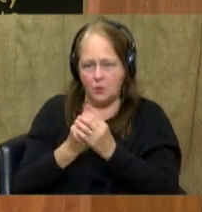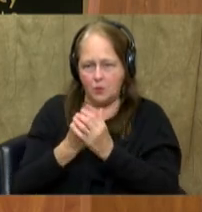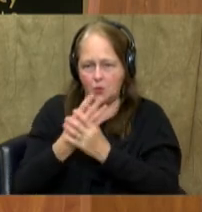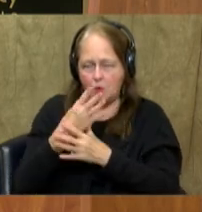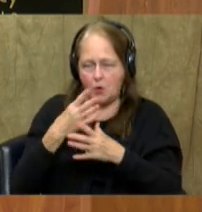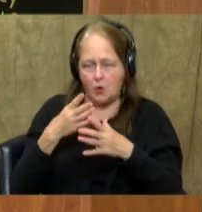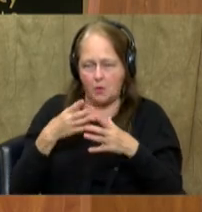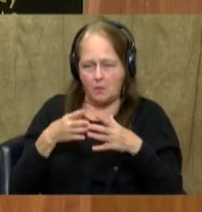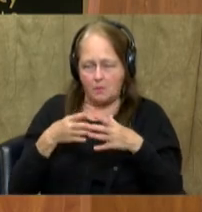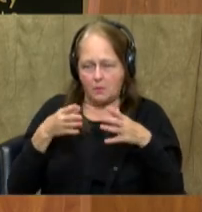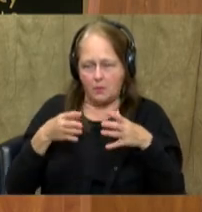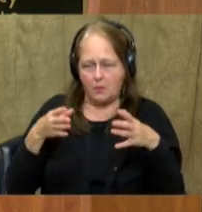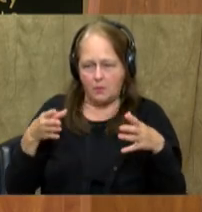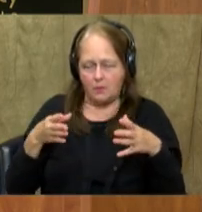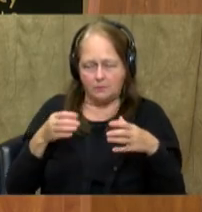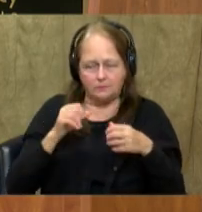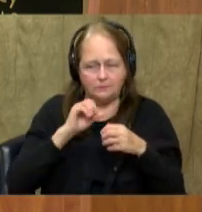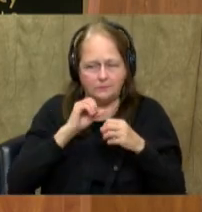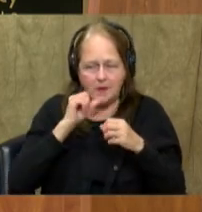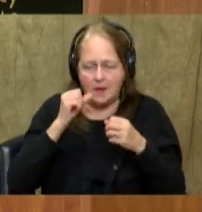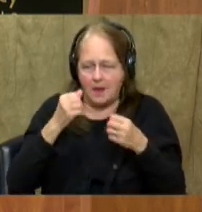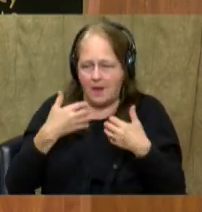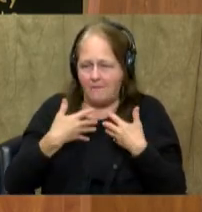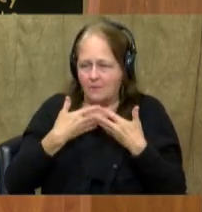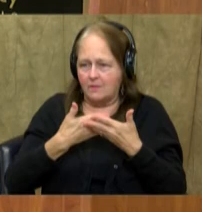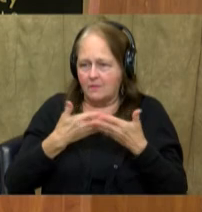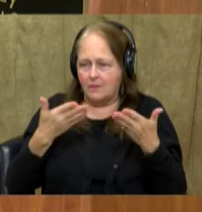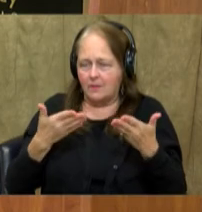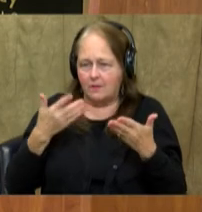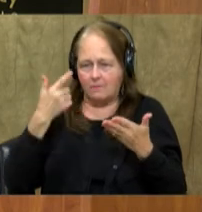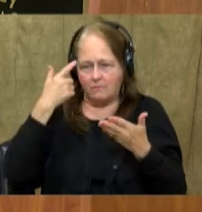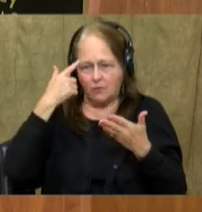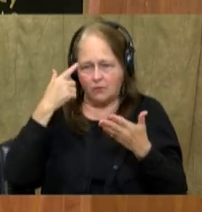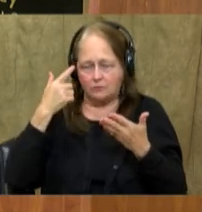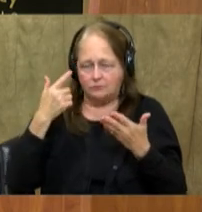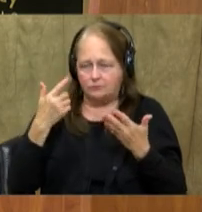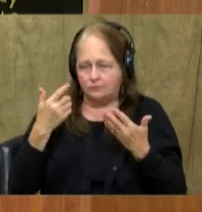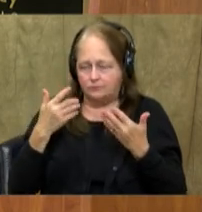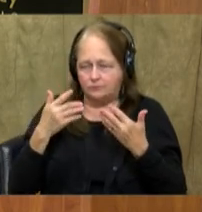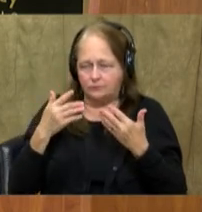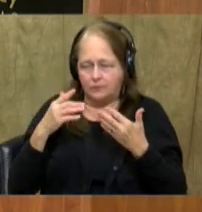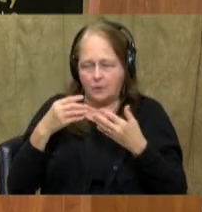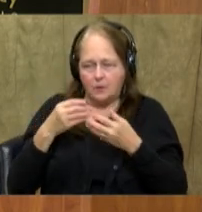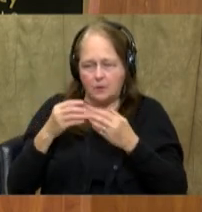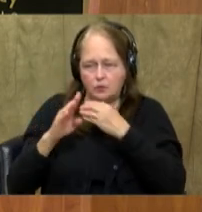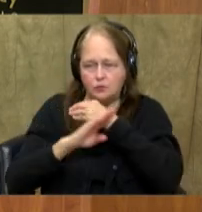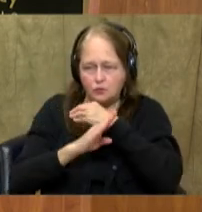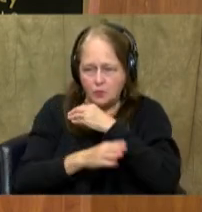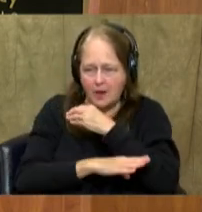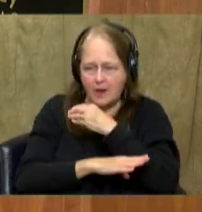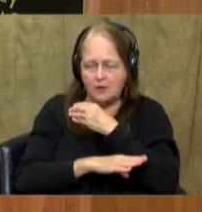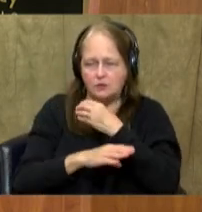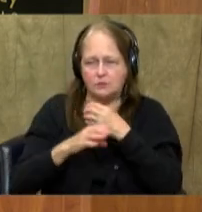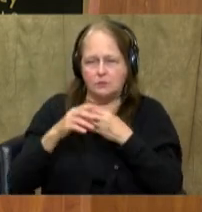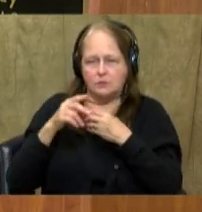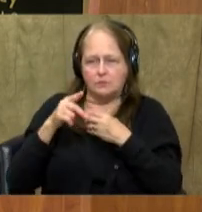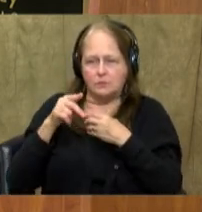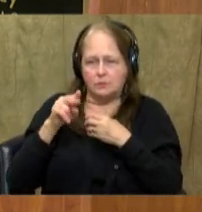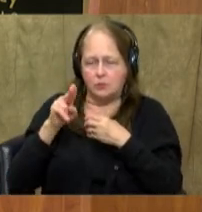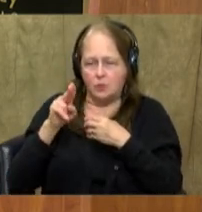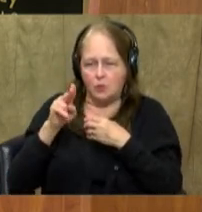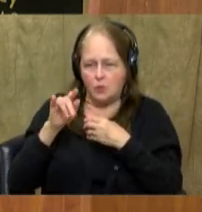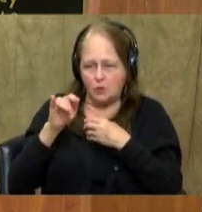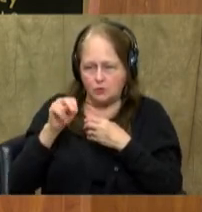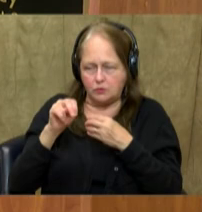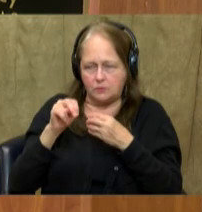population and poor waste disposal, just one thing, would then end up as pollution in perhaps the